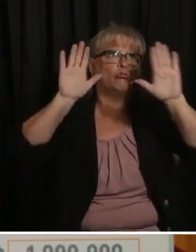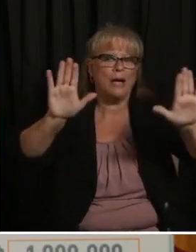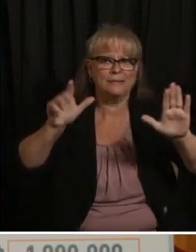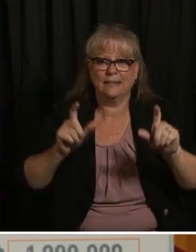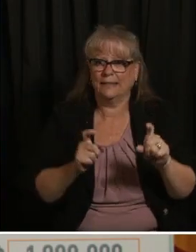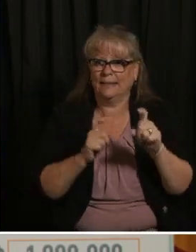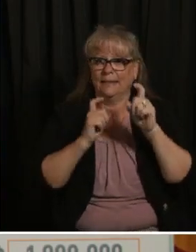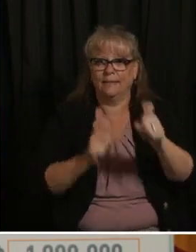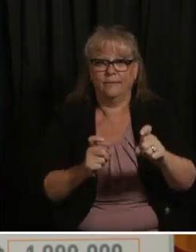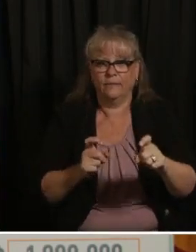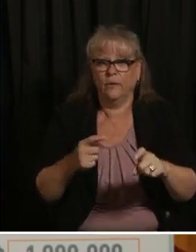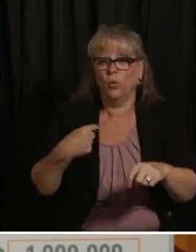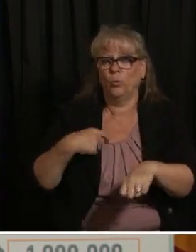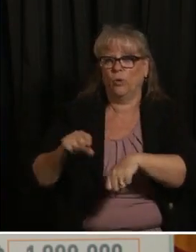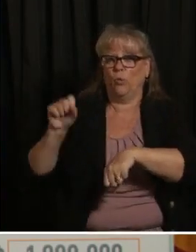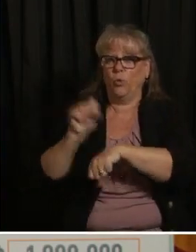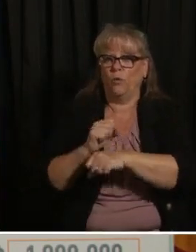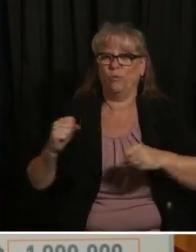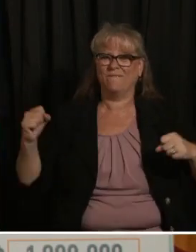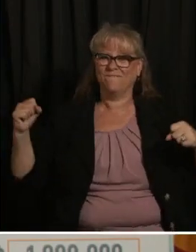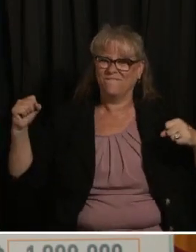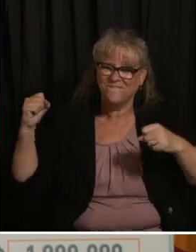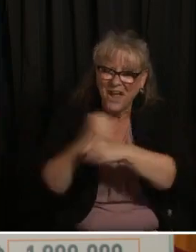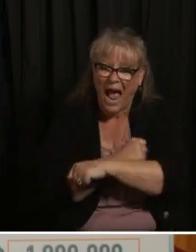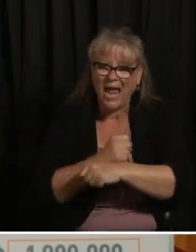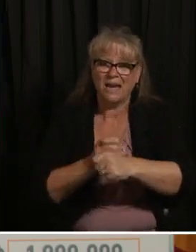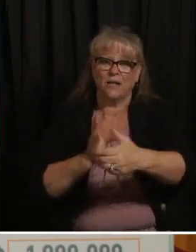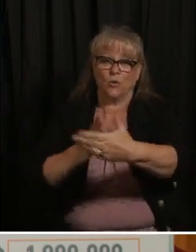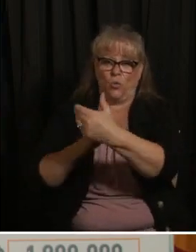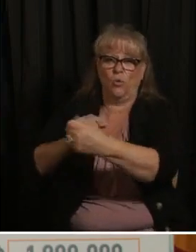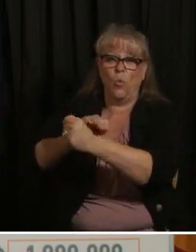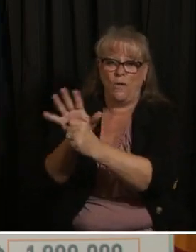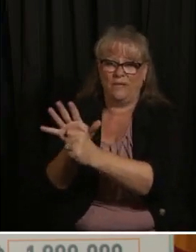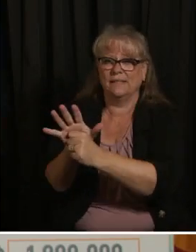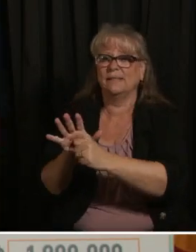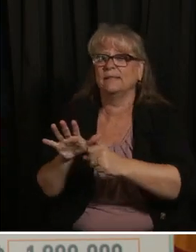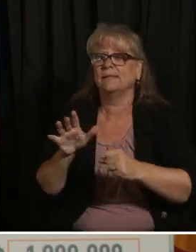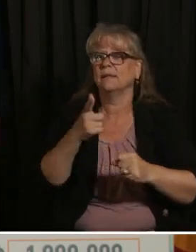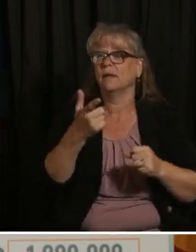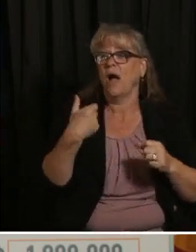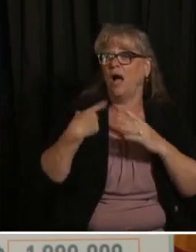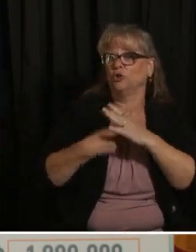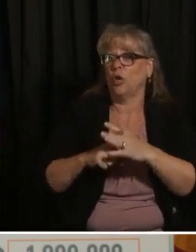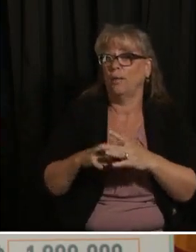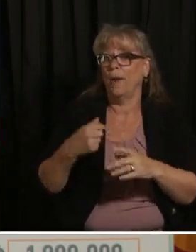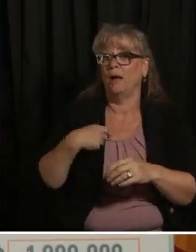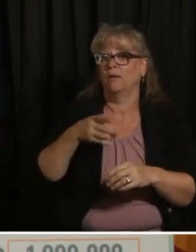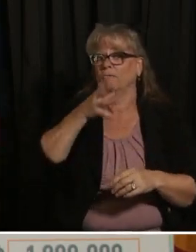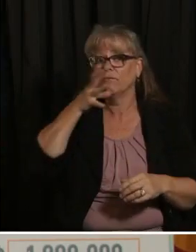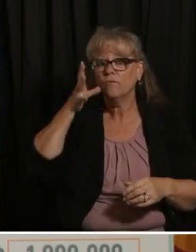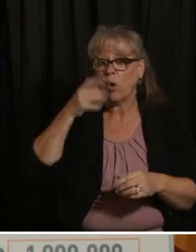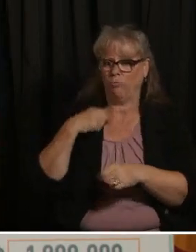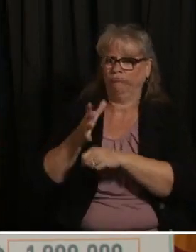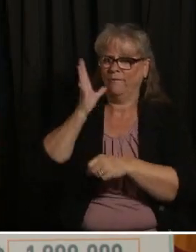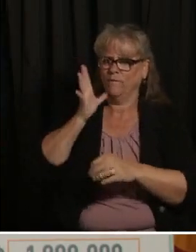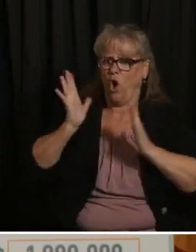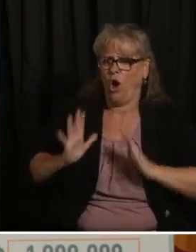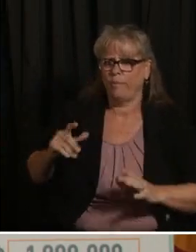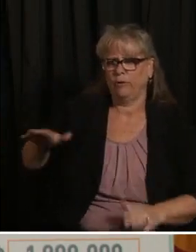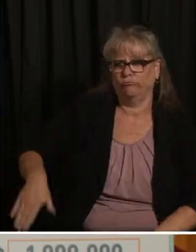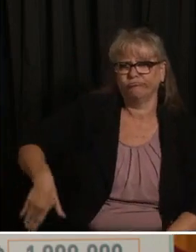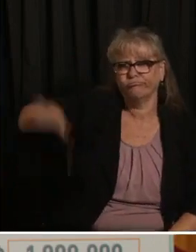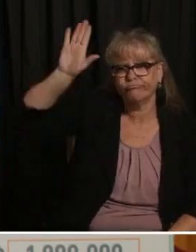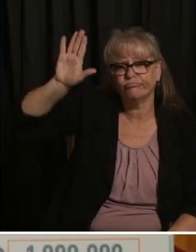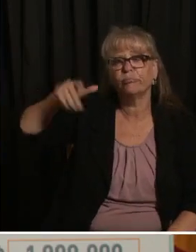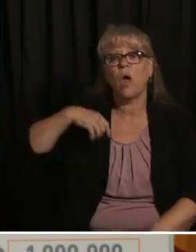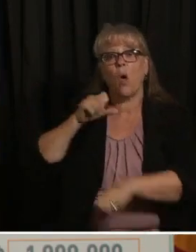COVID so just a little bit about myself i started my career as a farmer i've been in food and agriculture my entire life